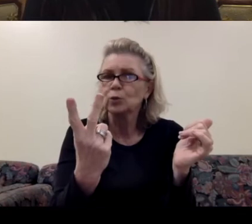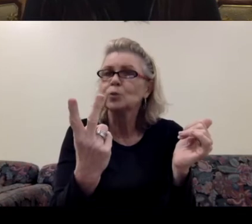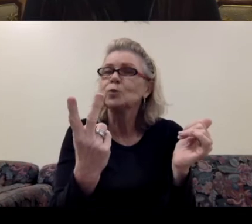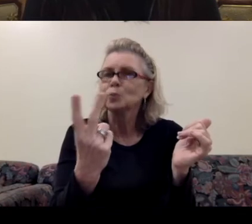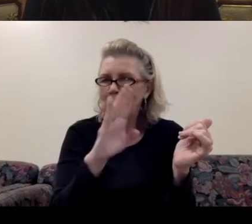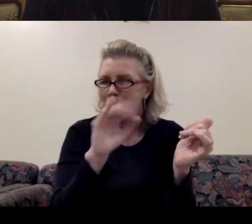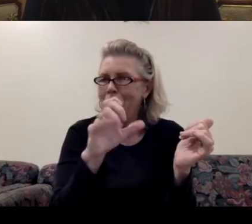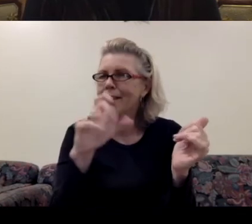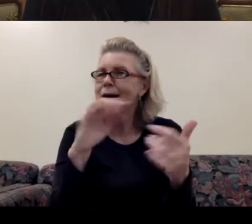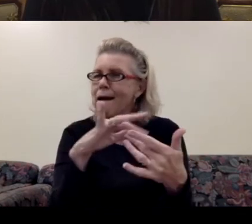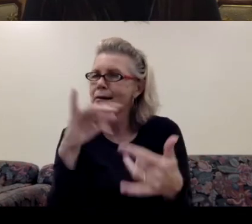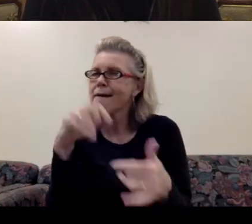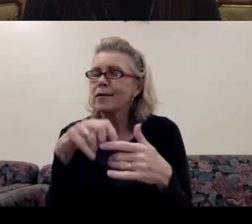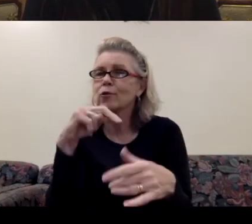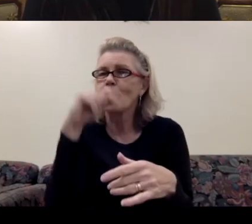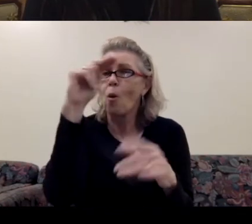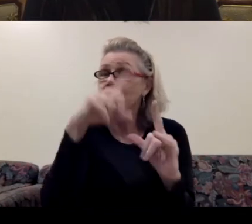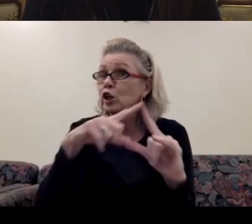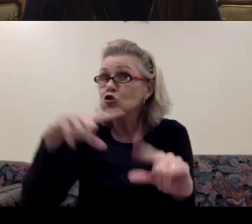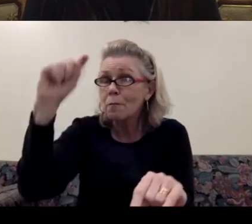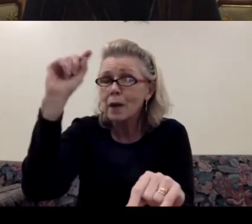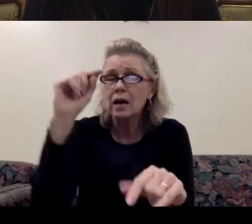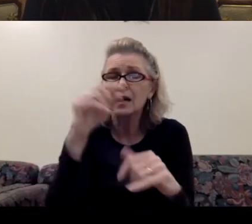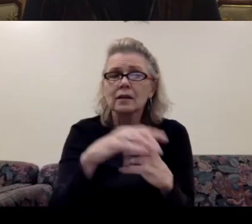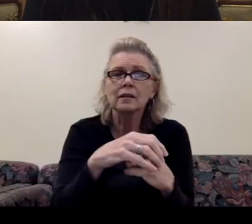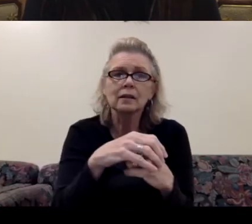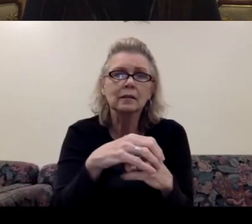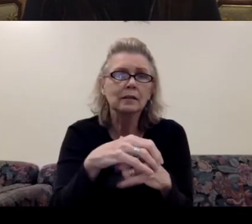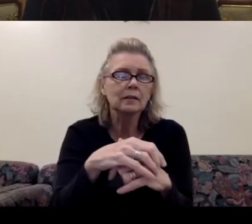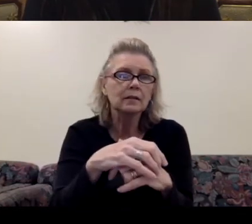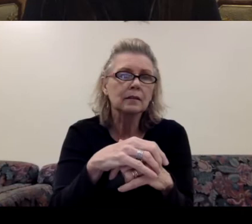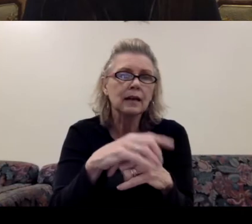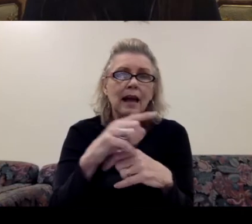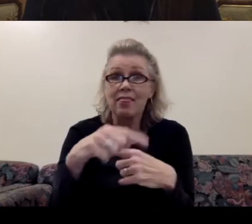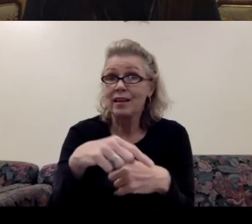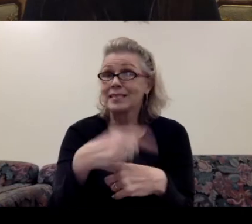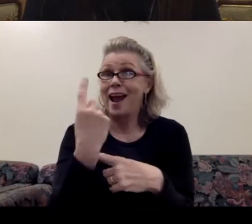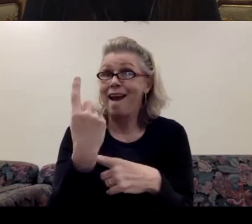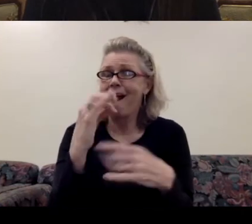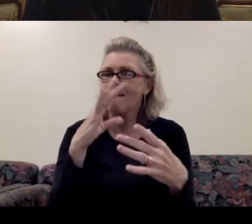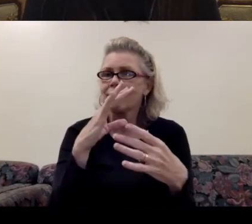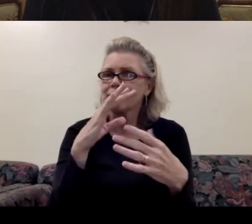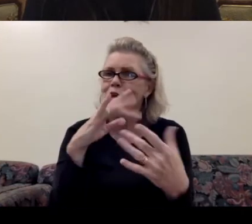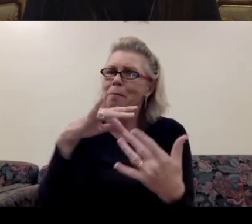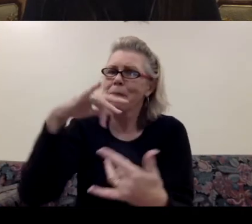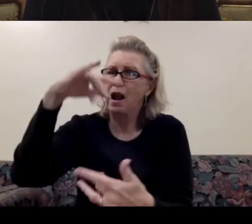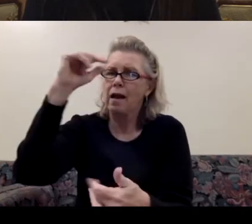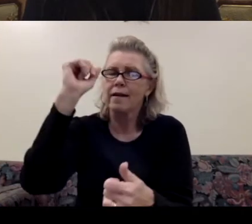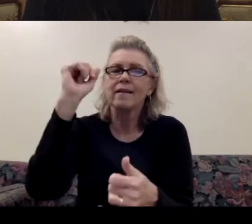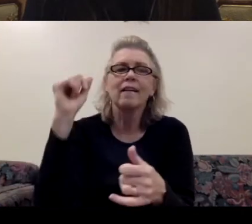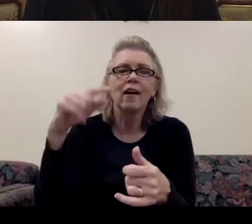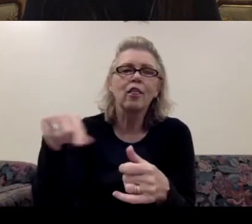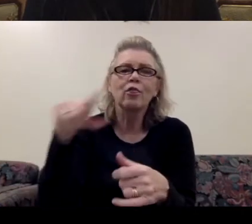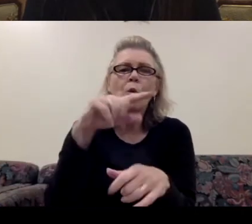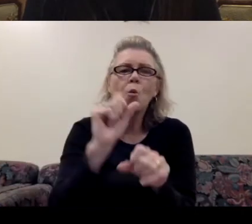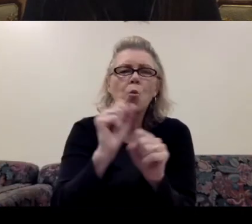where I found the day of the, of the, of the ballet that the workers were, were